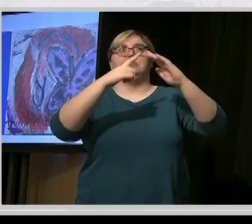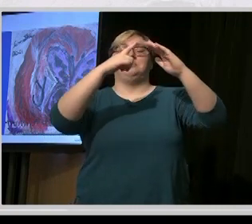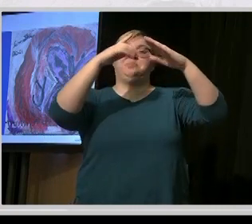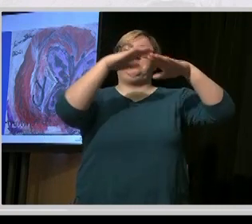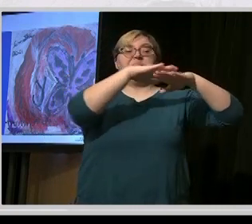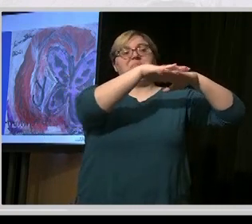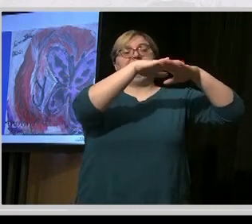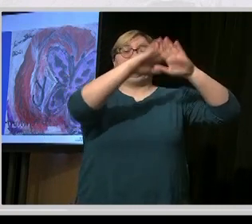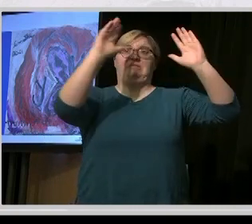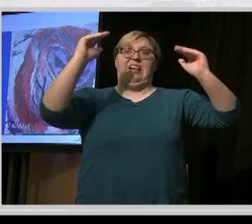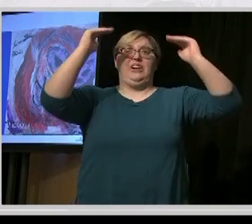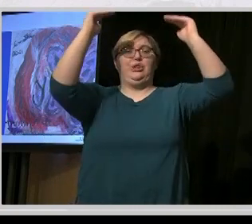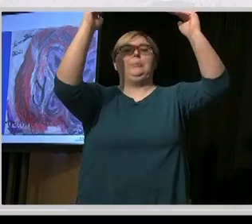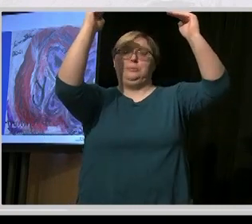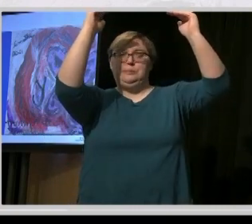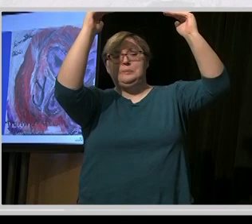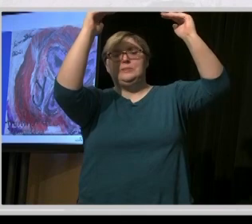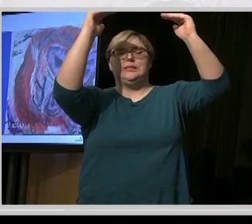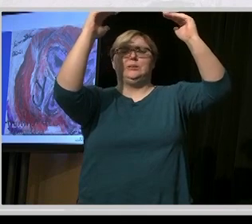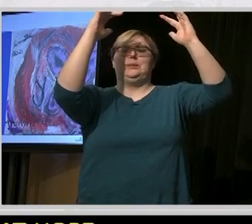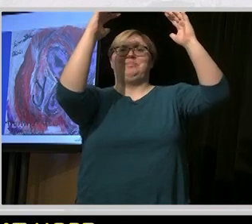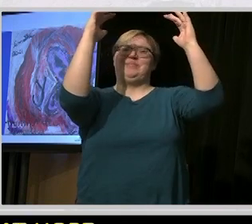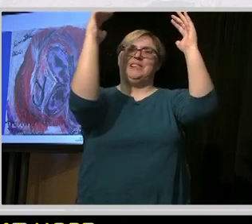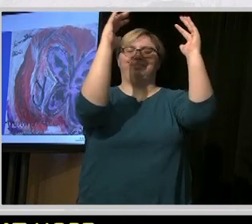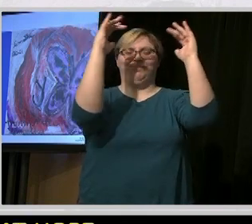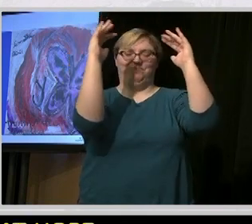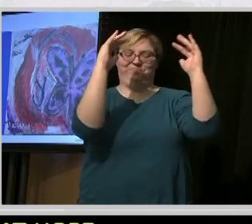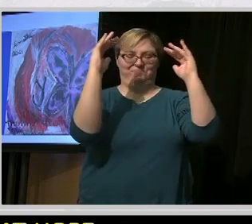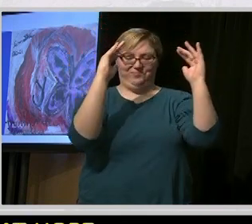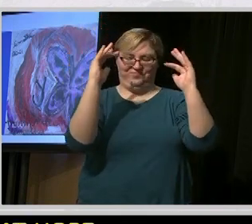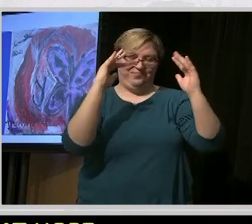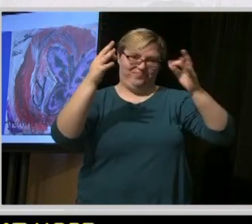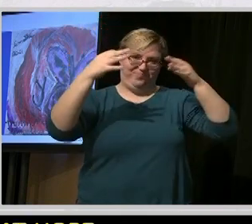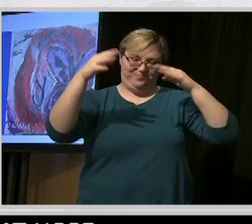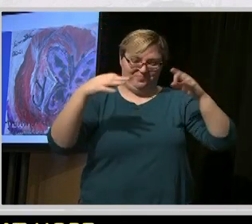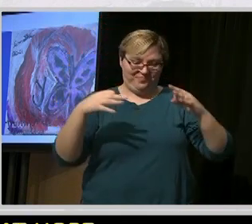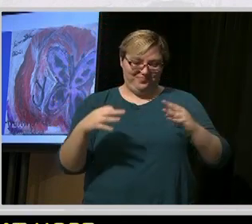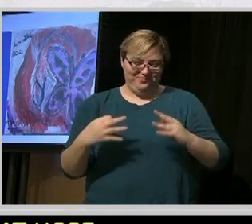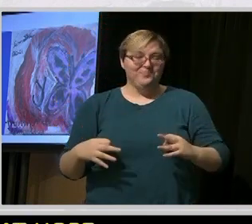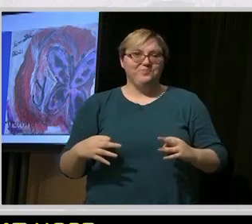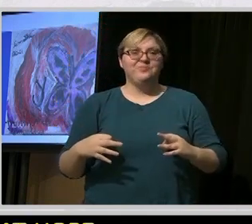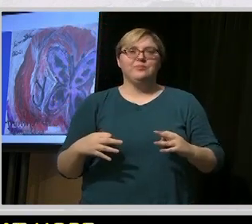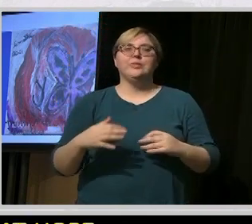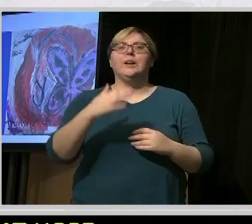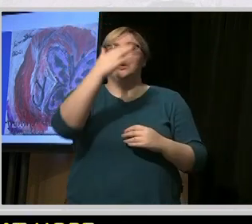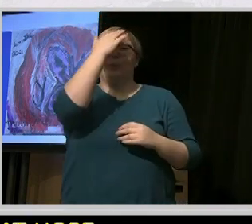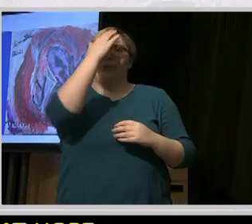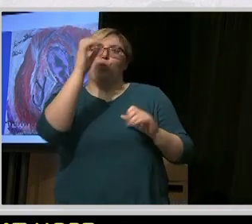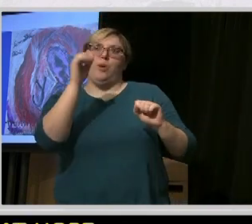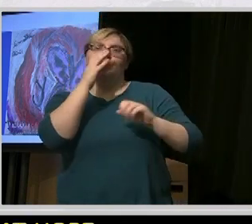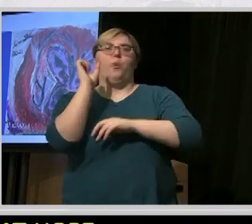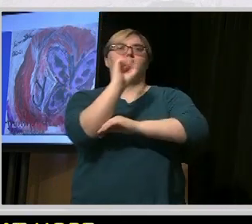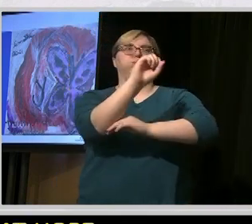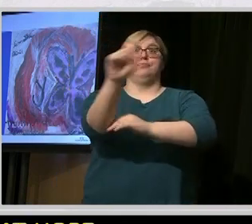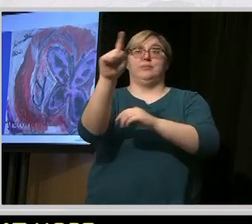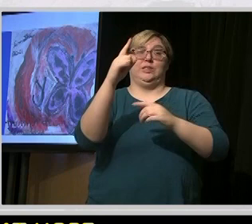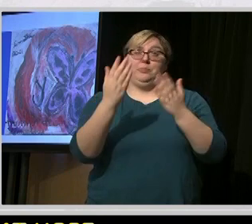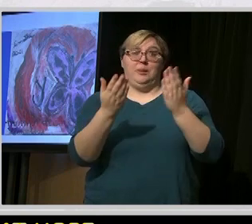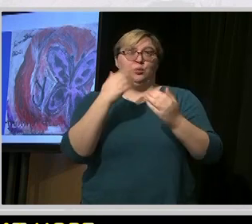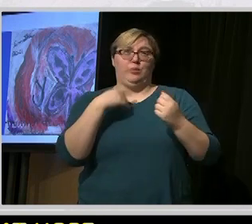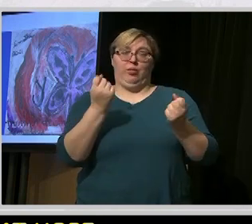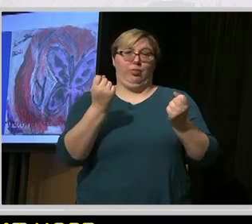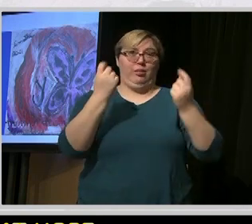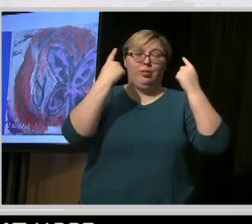we know it's going to raise more questions than answers. But both Eddie and I are easy to find